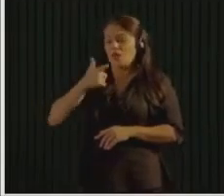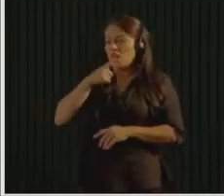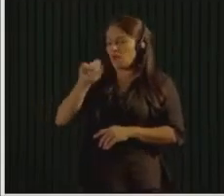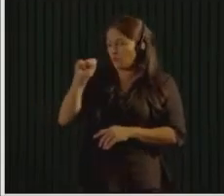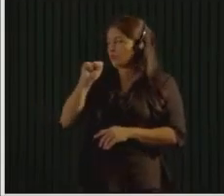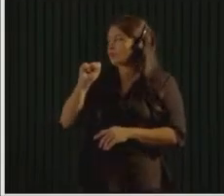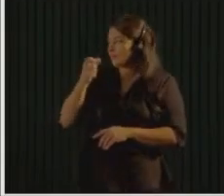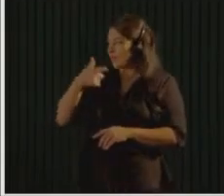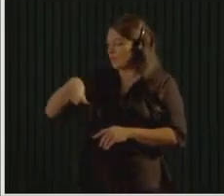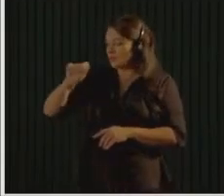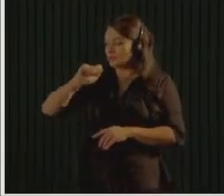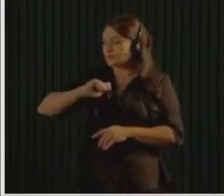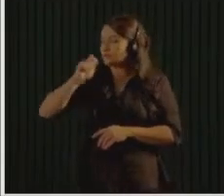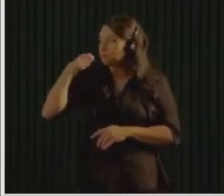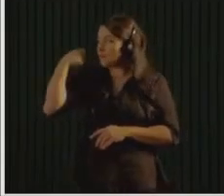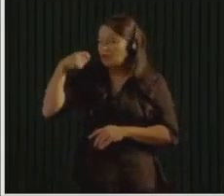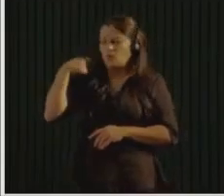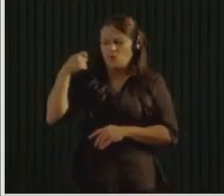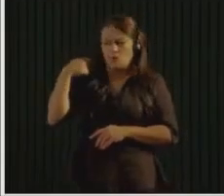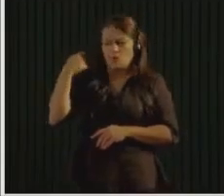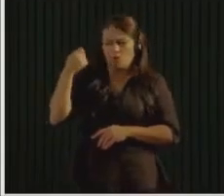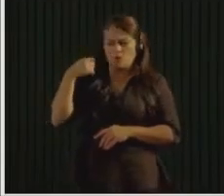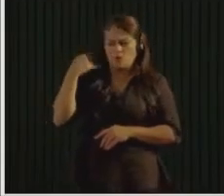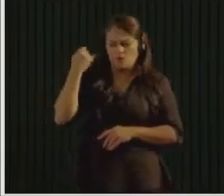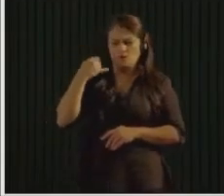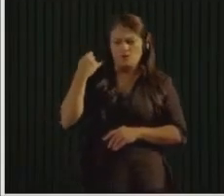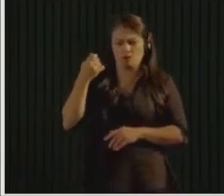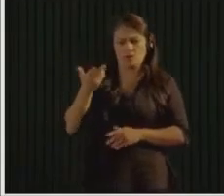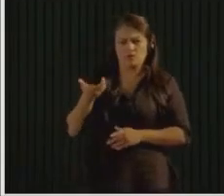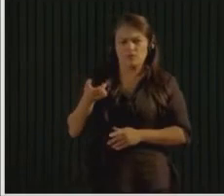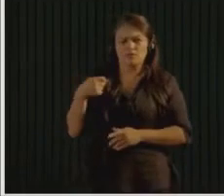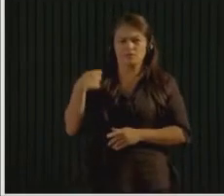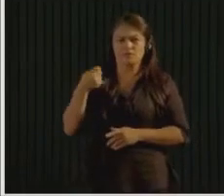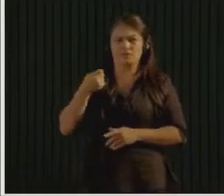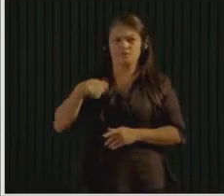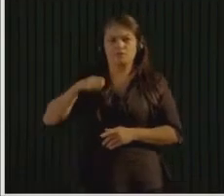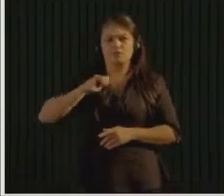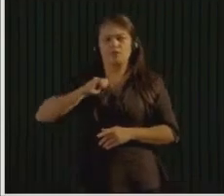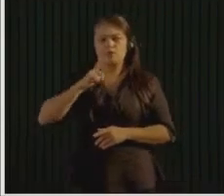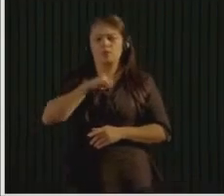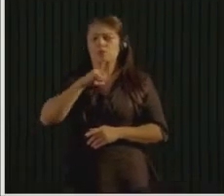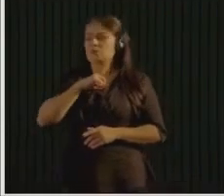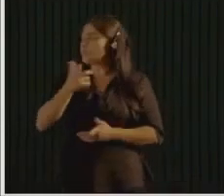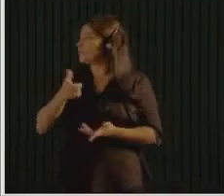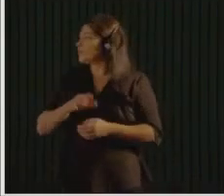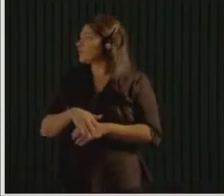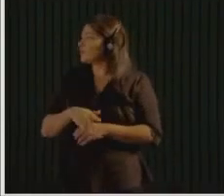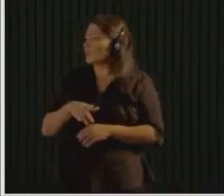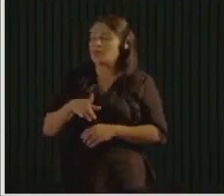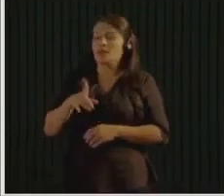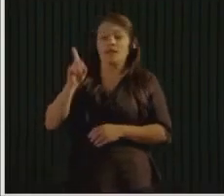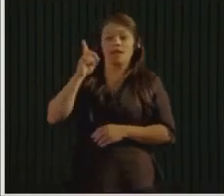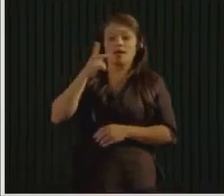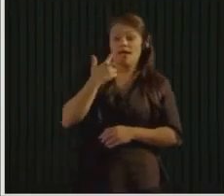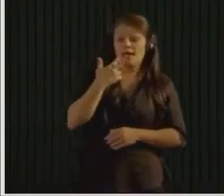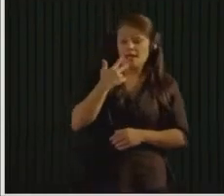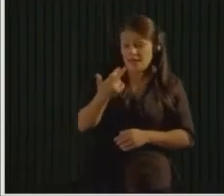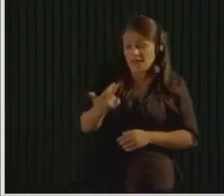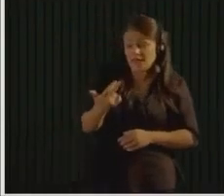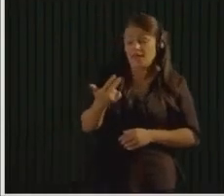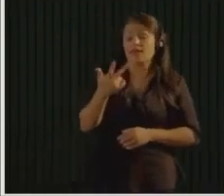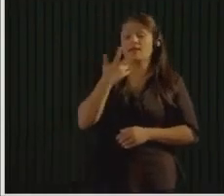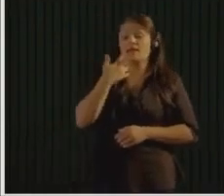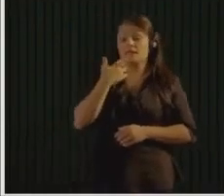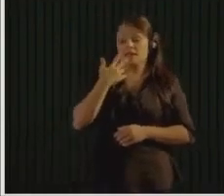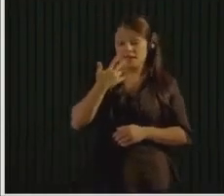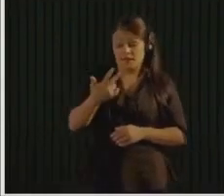And it includes a long list of all the programs, policies, and infrastructure that communities can implement on the